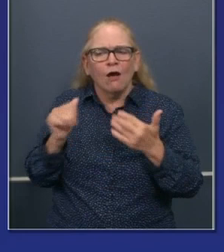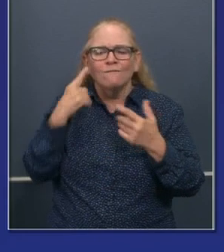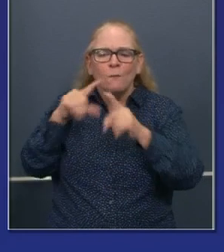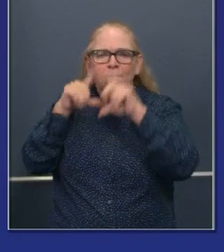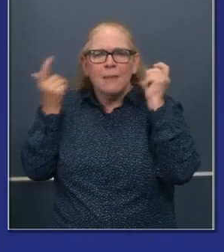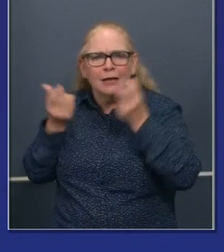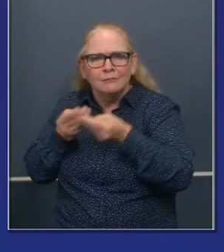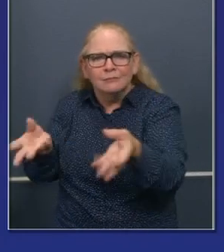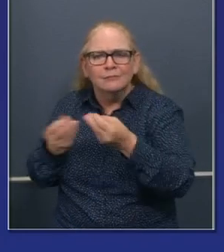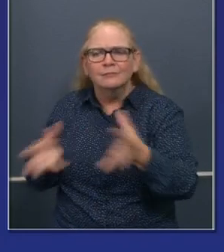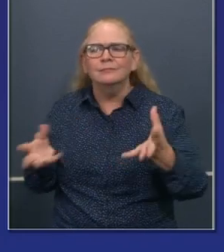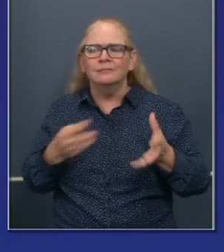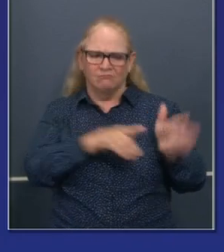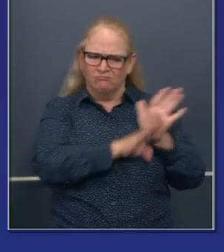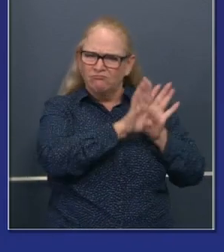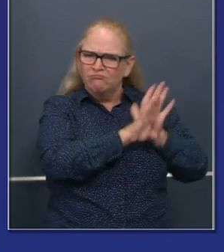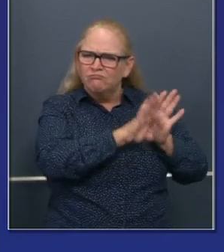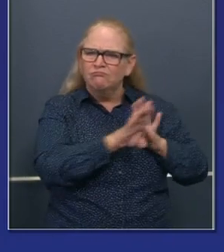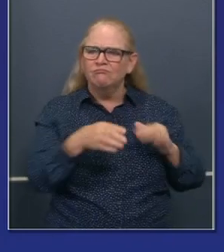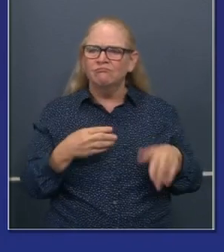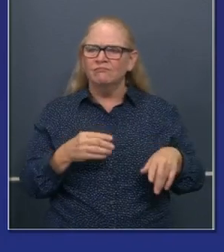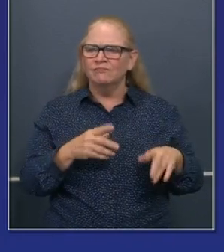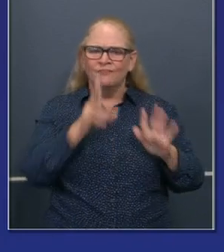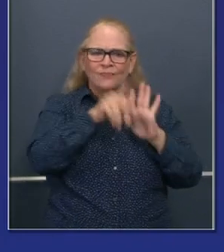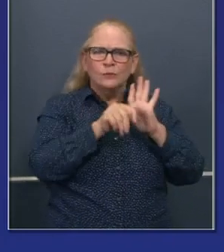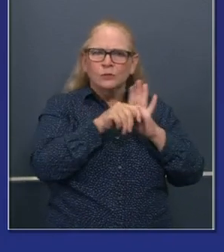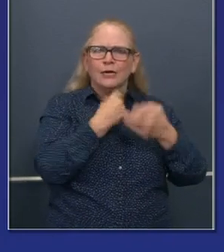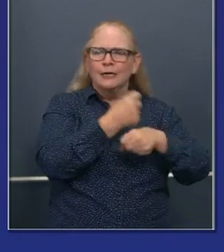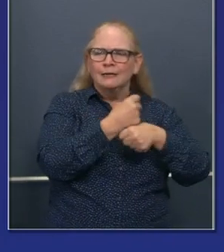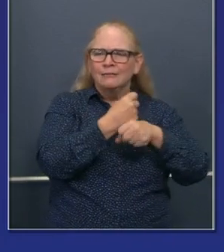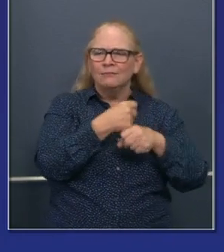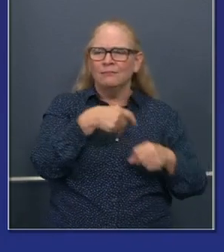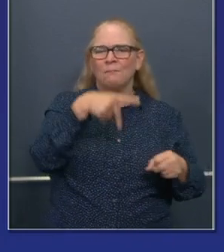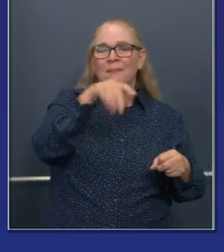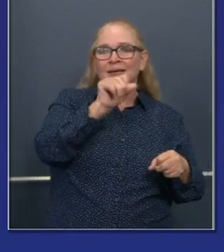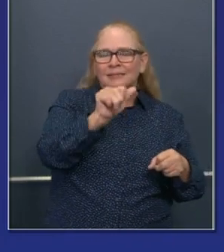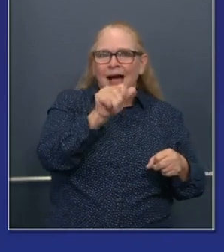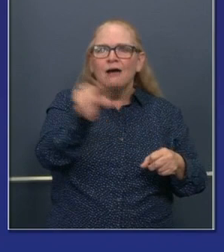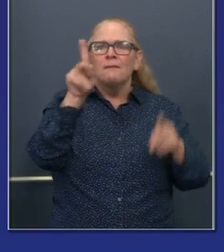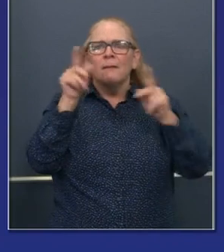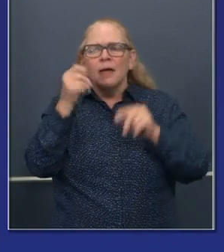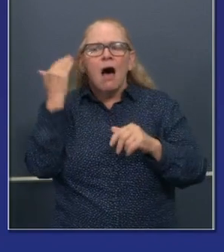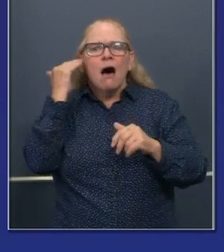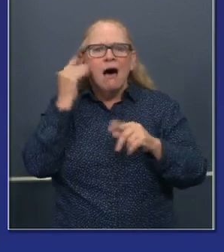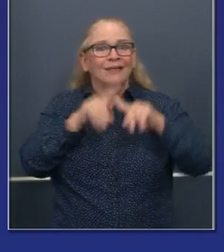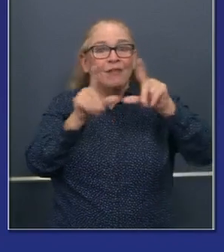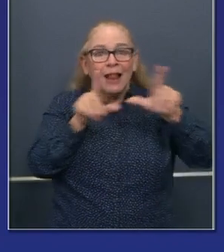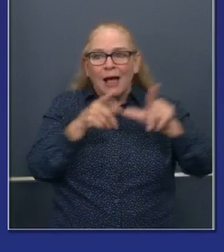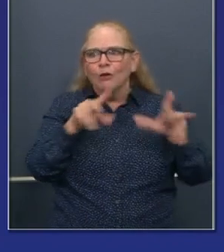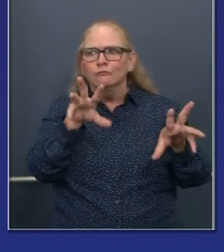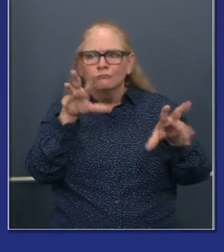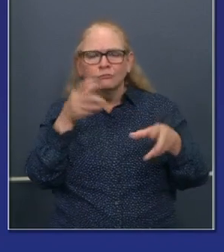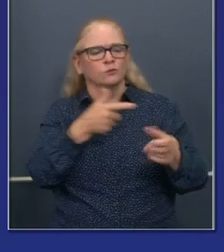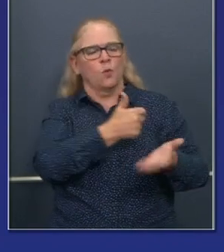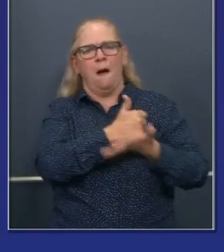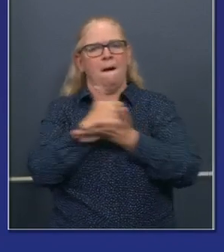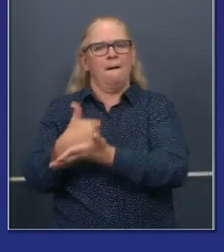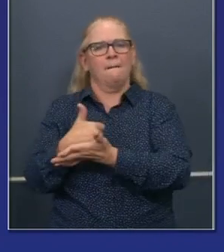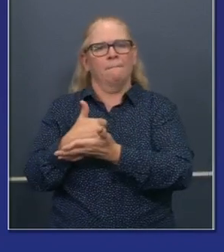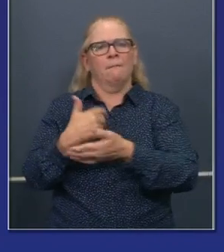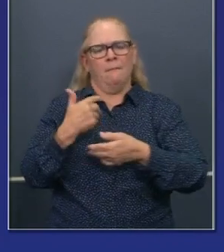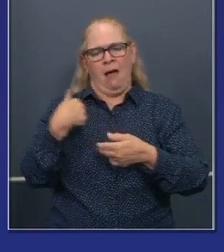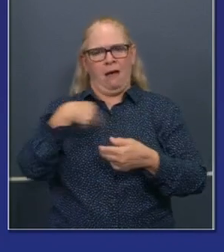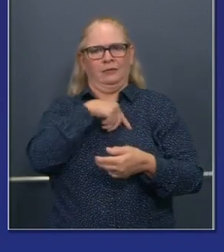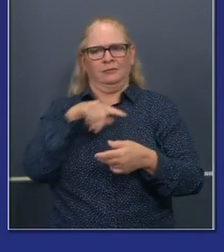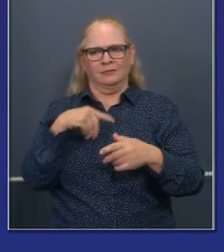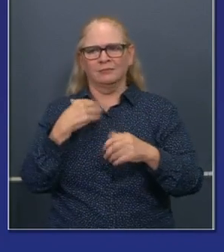advertising capacity, also providing us some of the creative to advance that fundamental campaign that may be